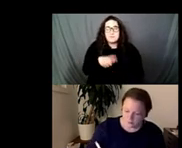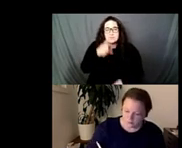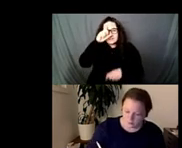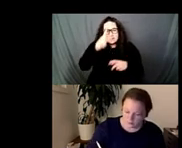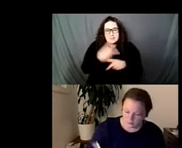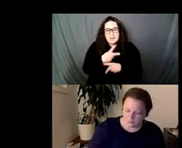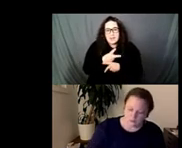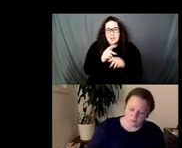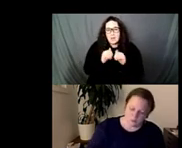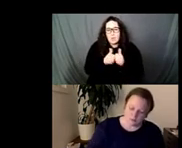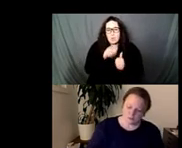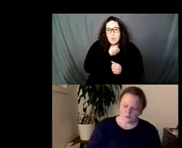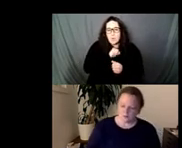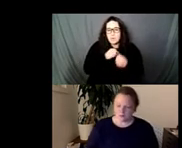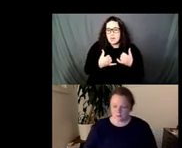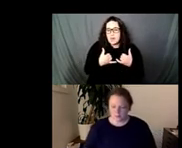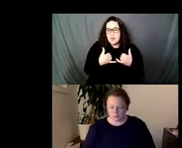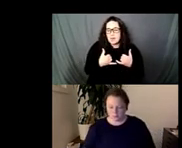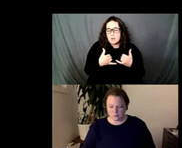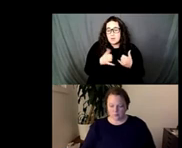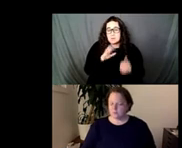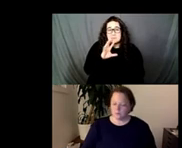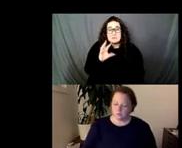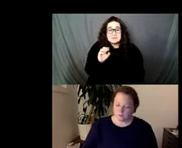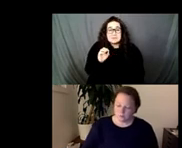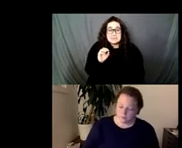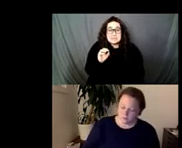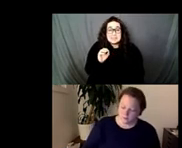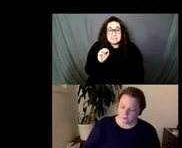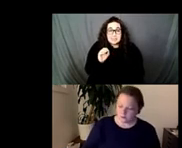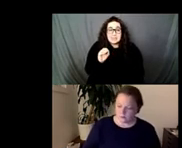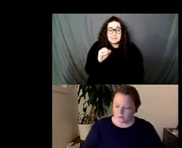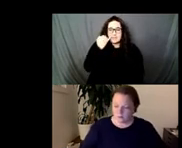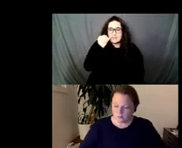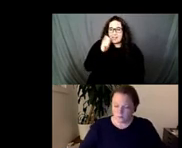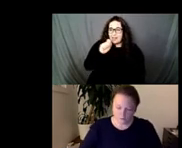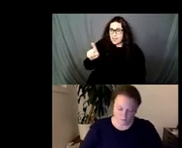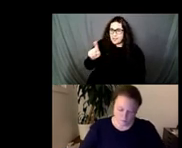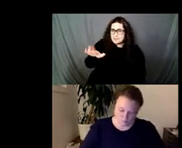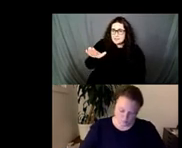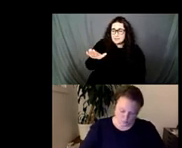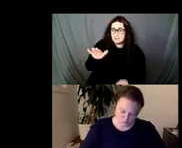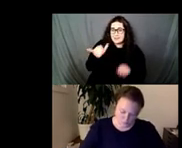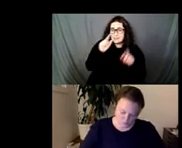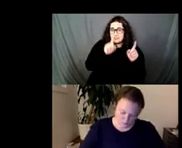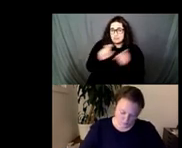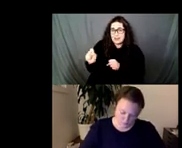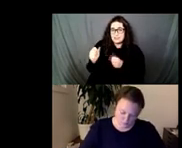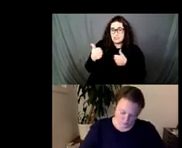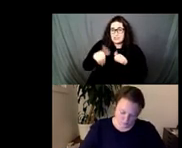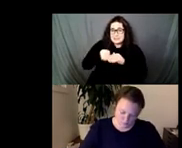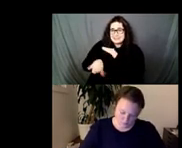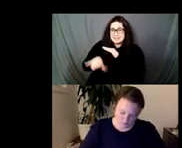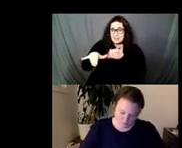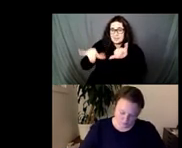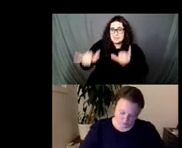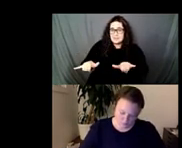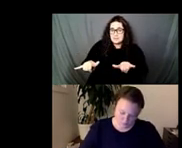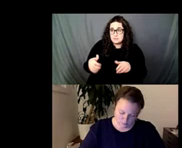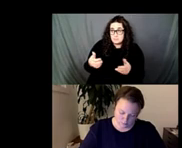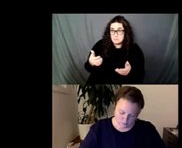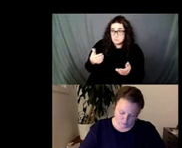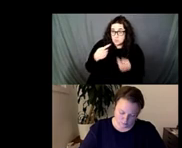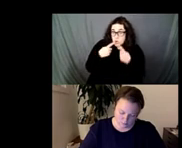would probably be in his 50s or so if we were to ask him how did that strategy of infiltration work out he might feel a little bit wearied I